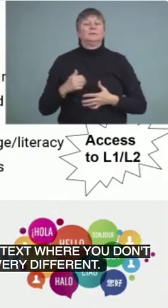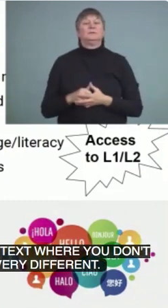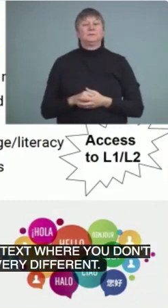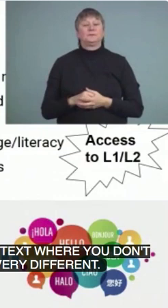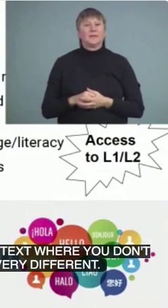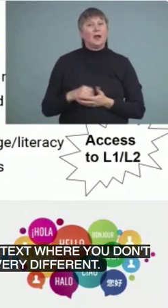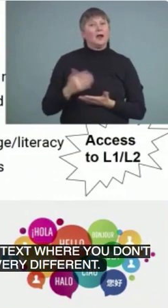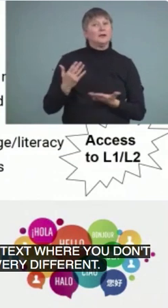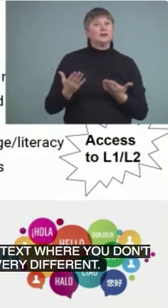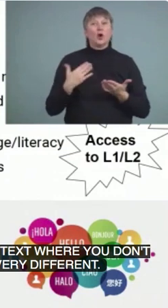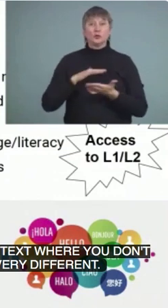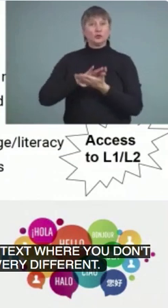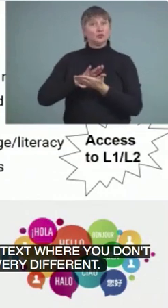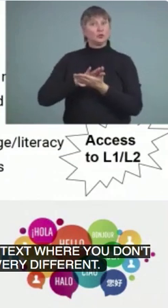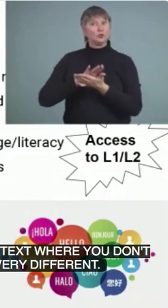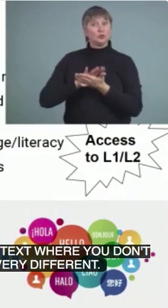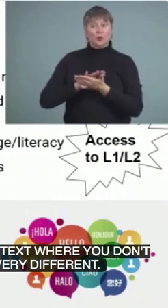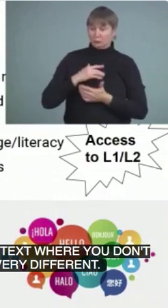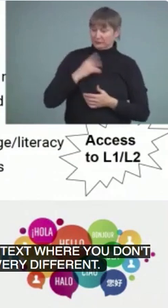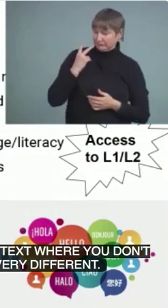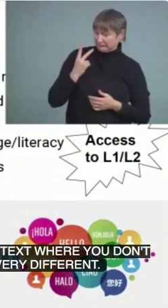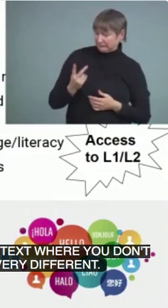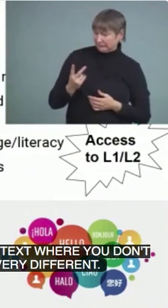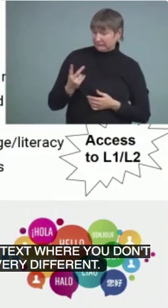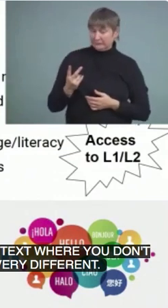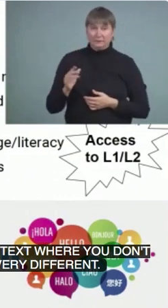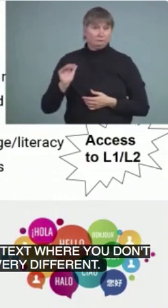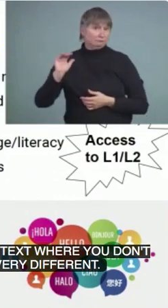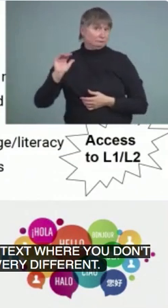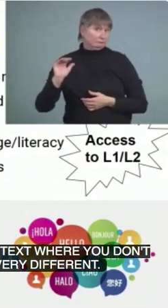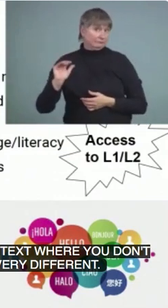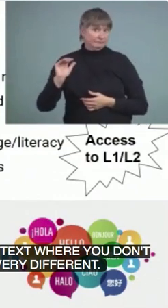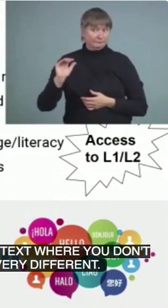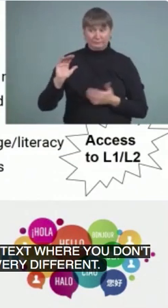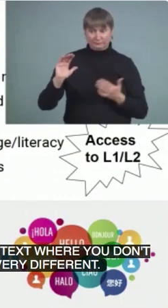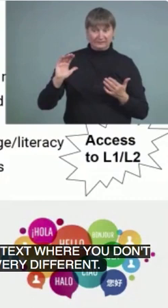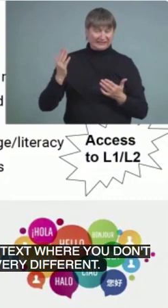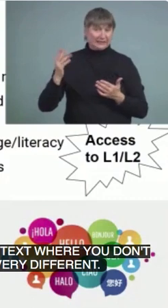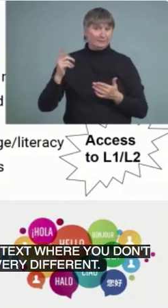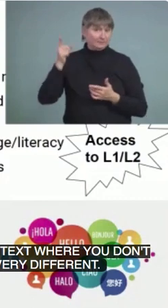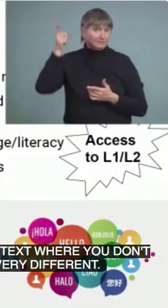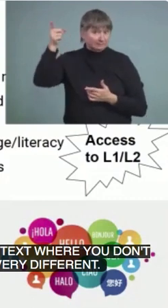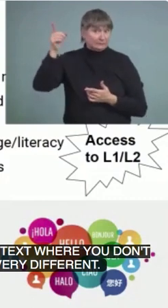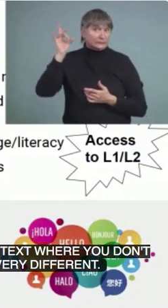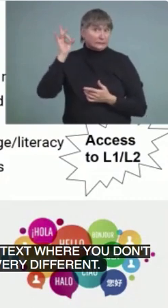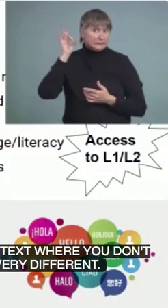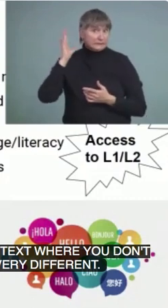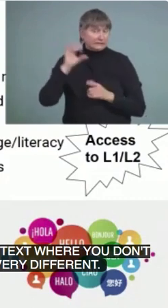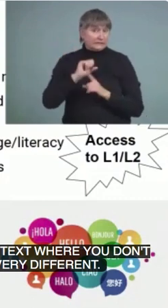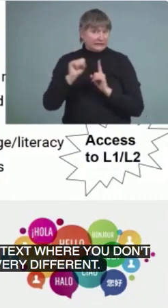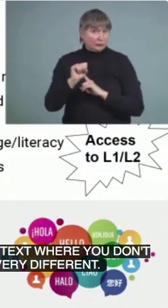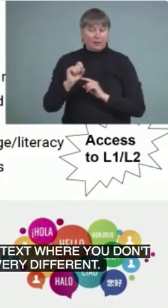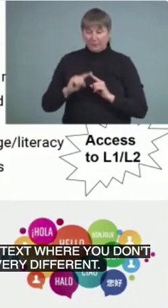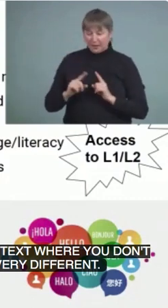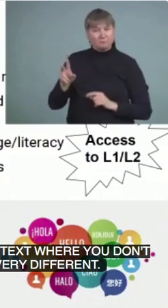that a student has been in contexts that can be seen as traumatizing, that does not mean that the